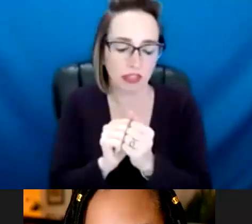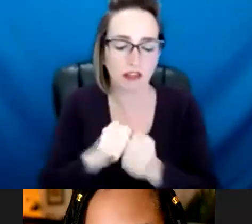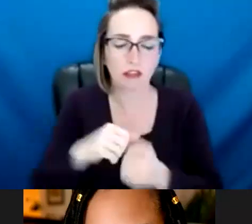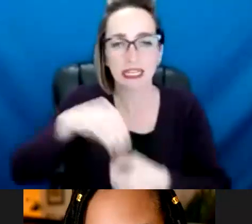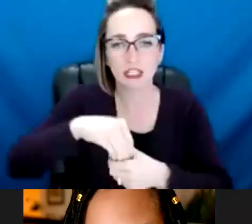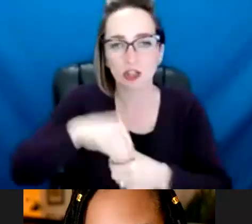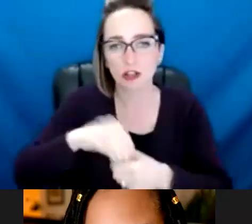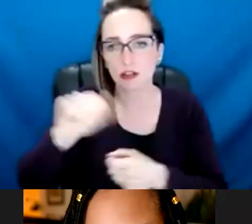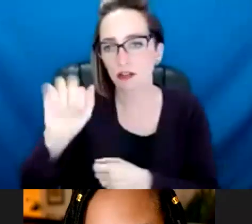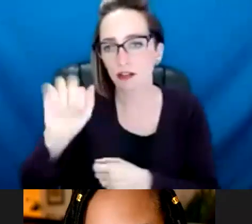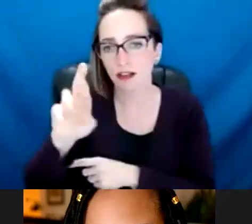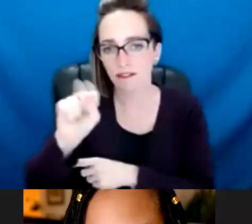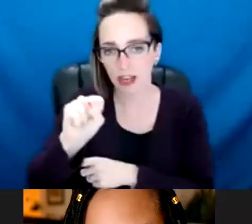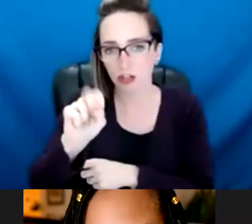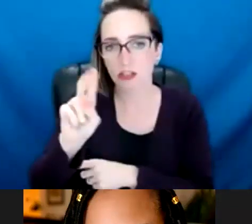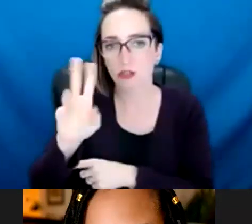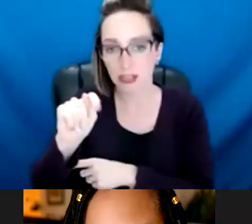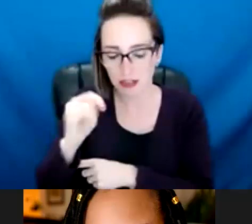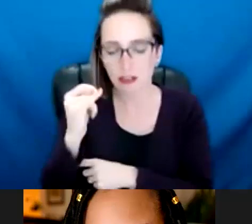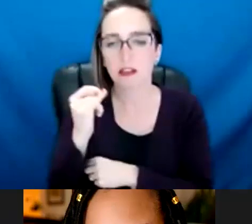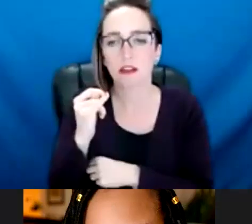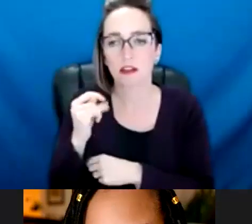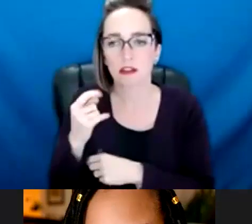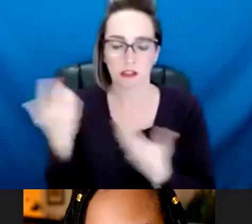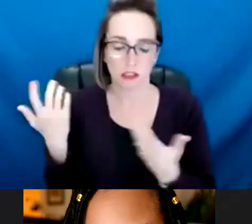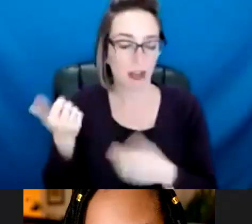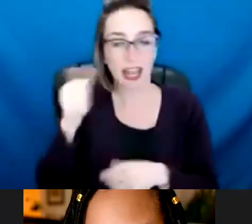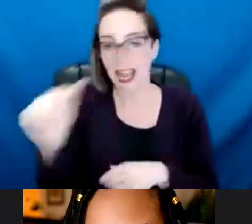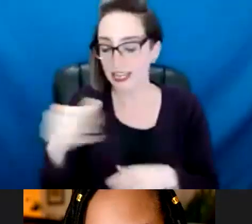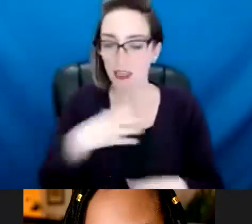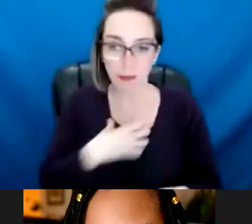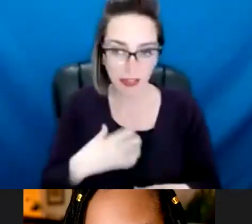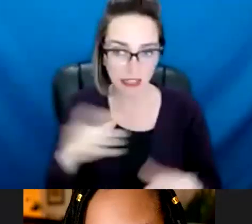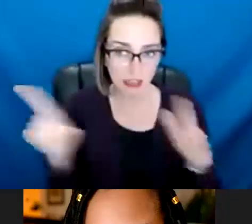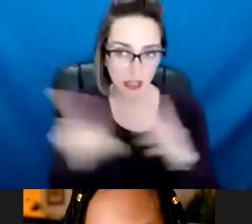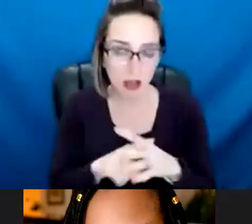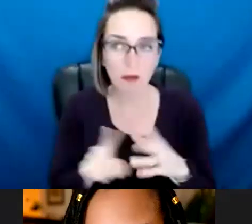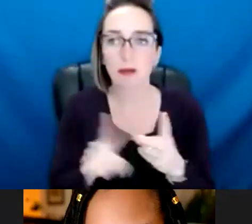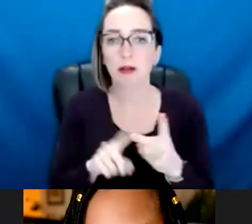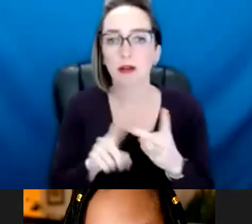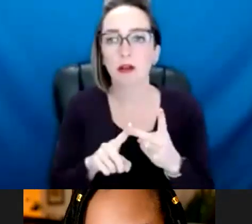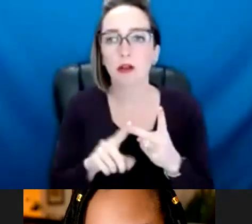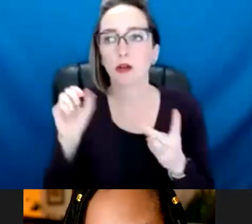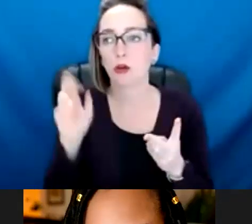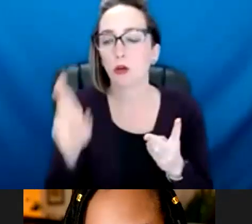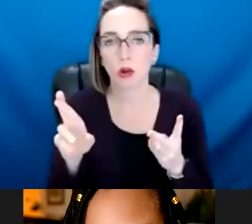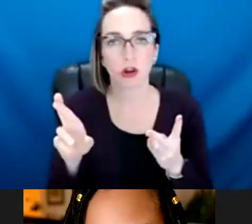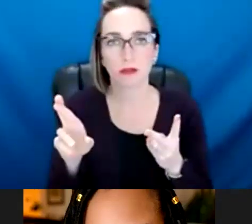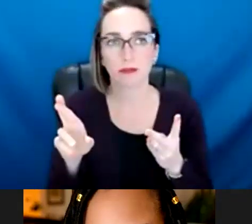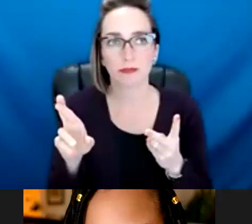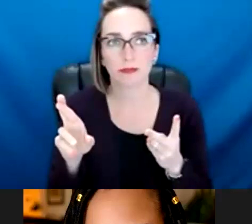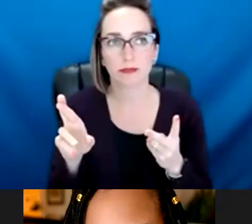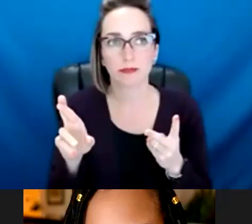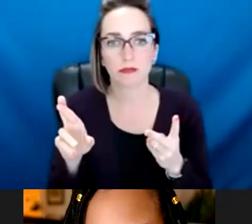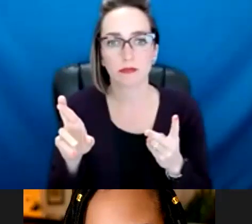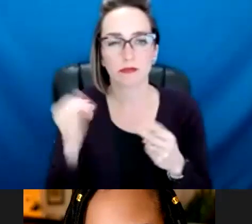to work with them on, uh, addressing any, uh, complaints that come up, uh, addressing, um, any questions during the